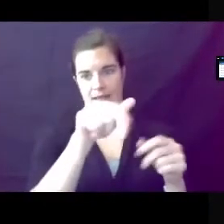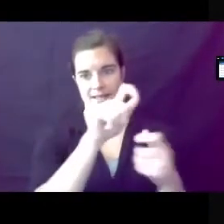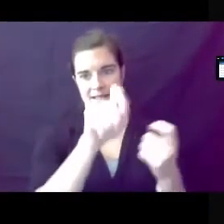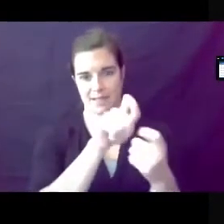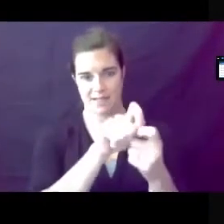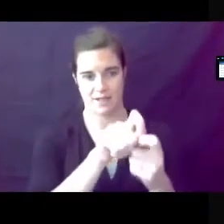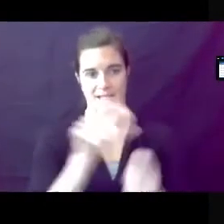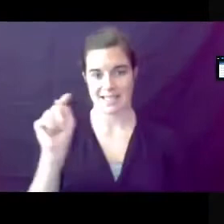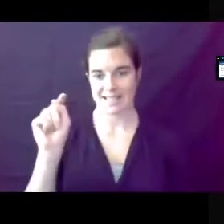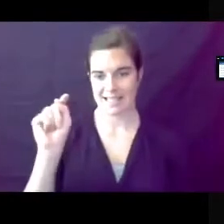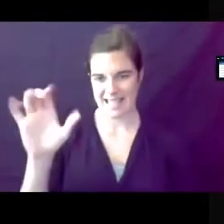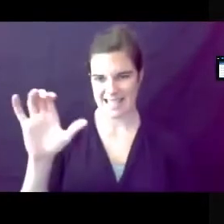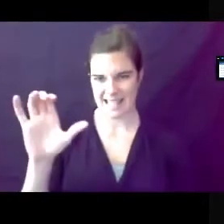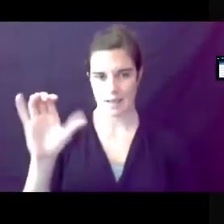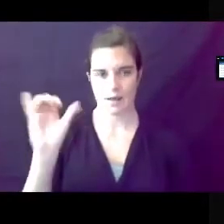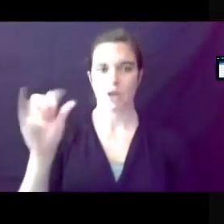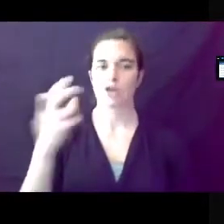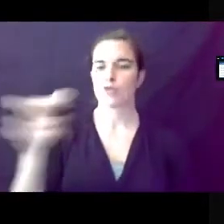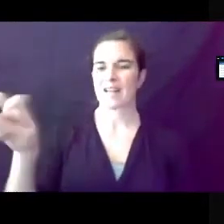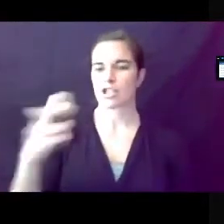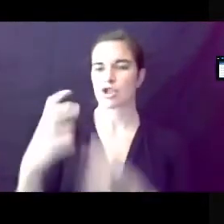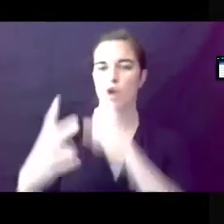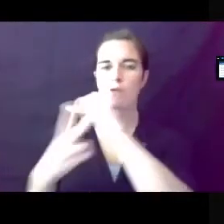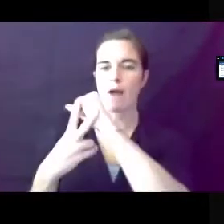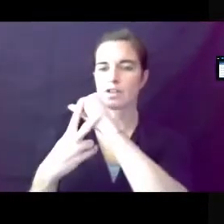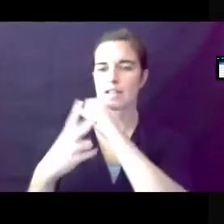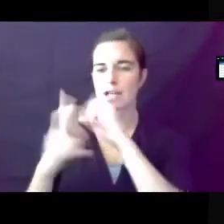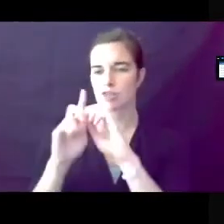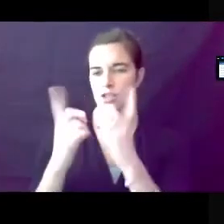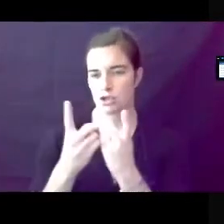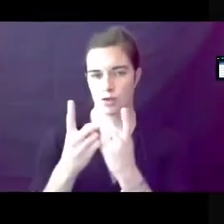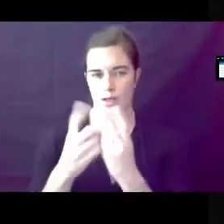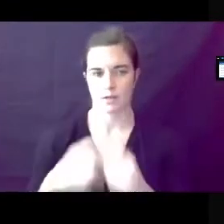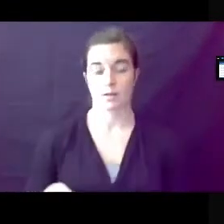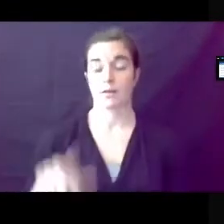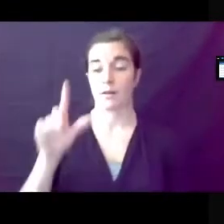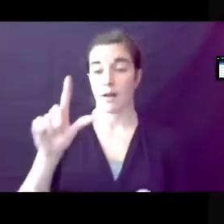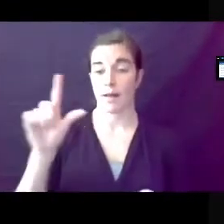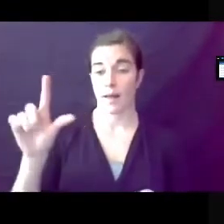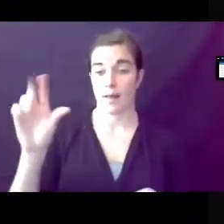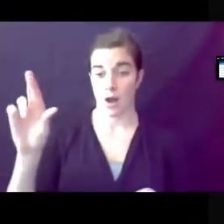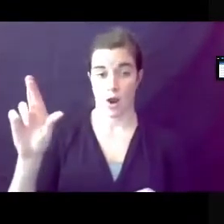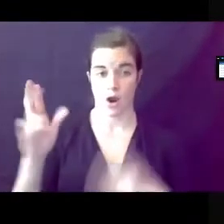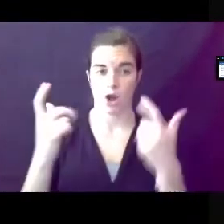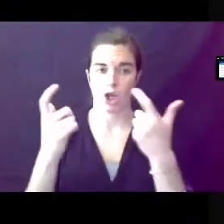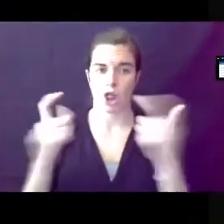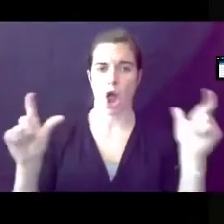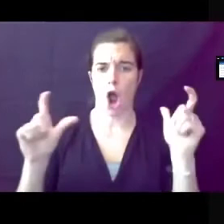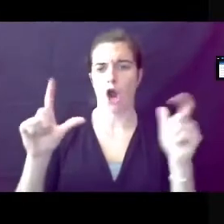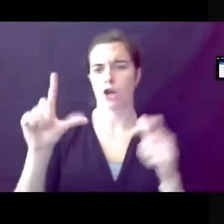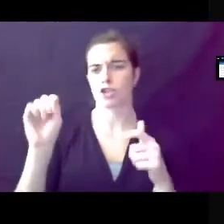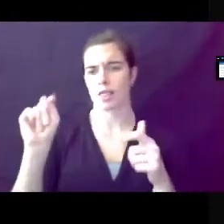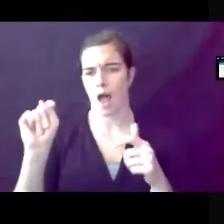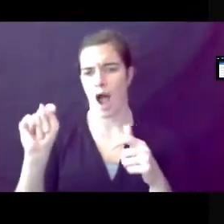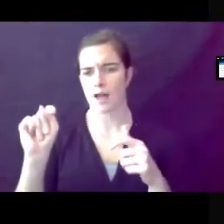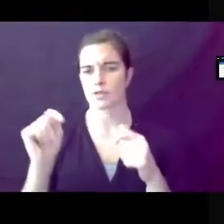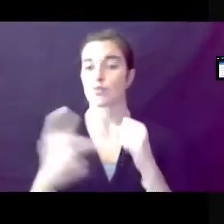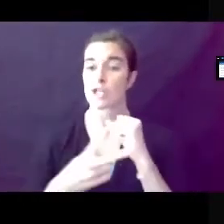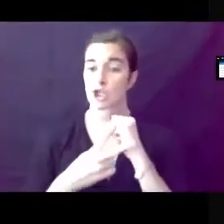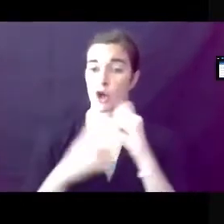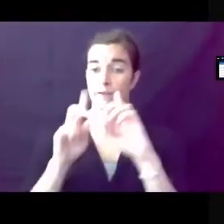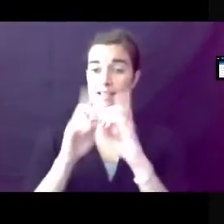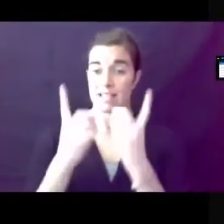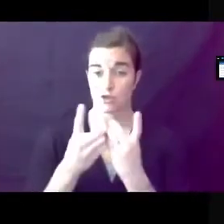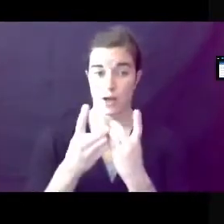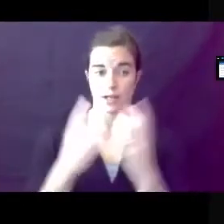the TC, which is the Transitional Conservation District. The LLR, which is a large lot reserve district. We